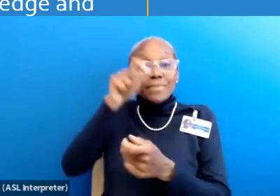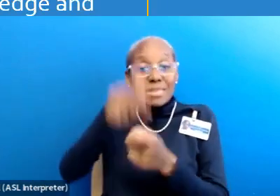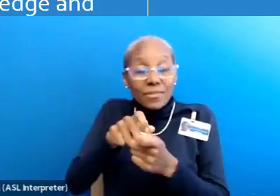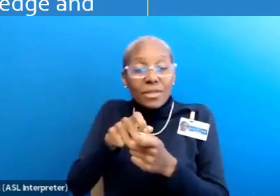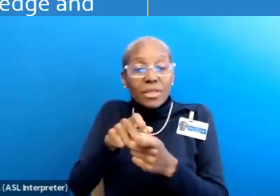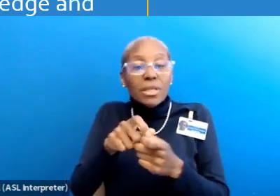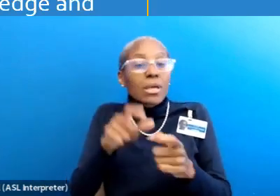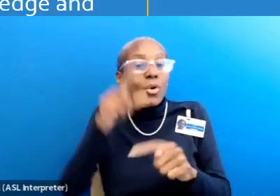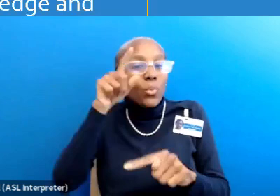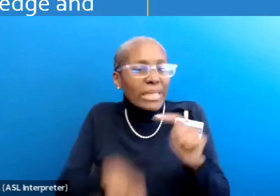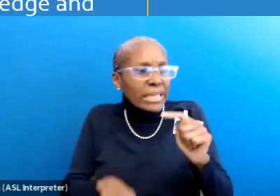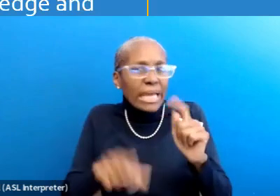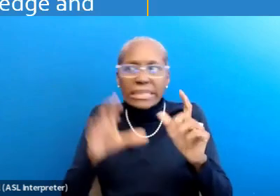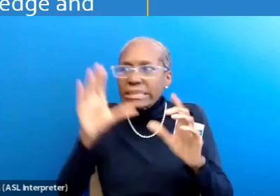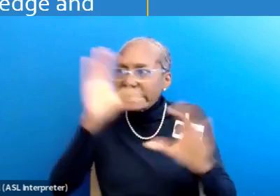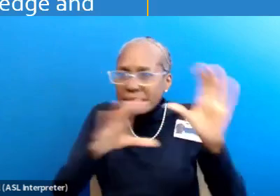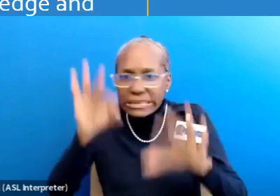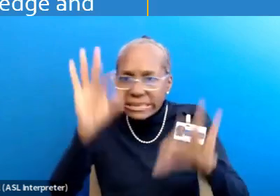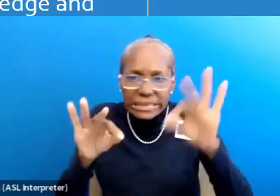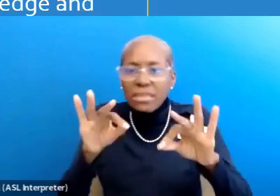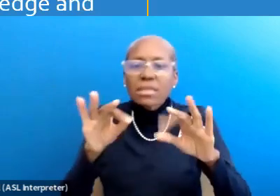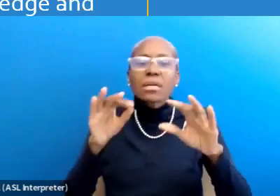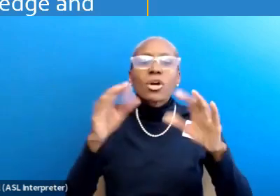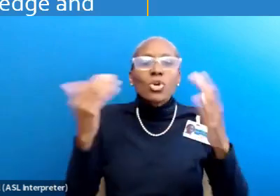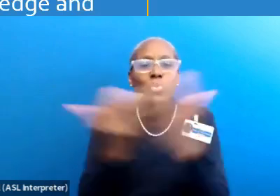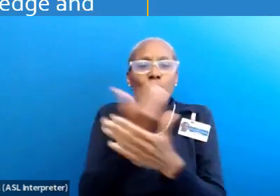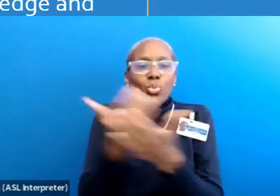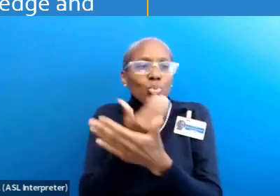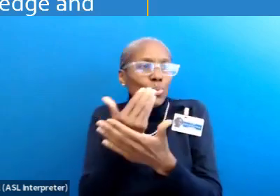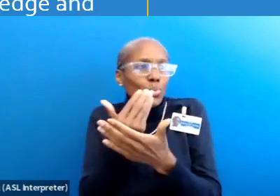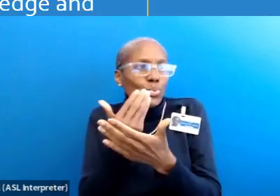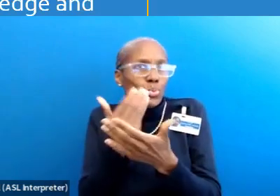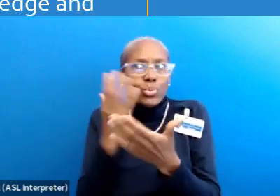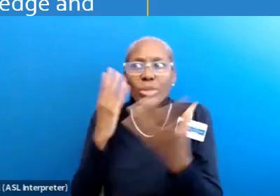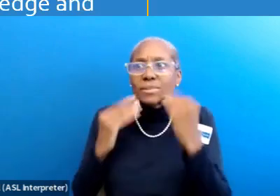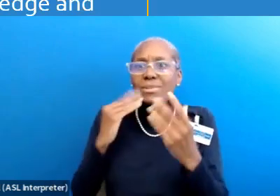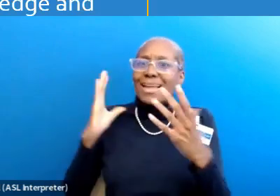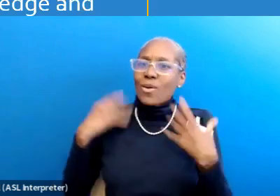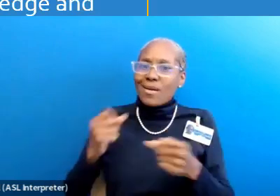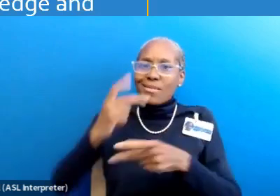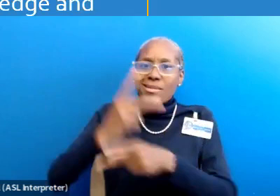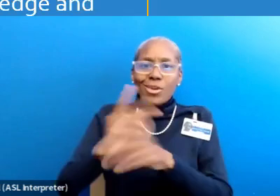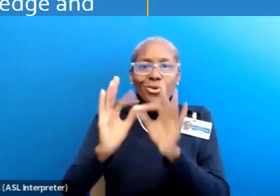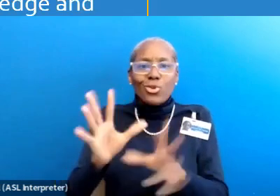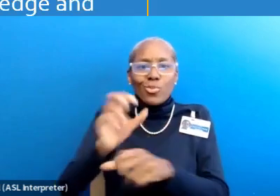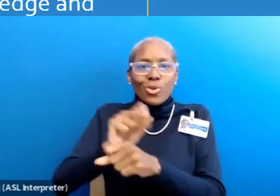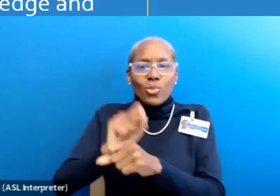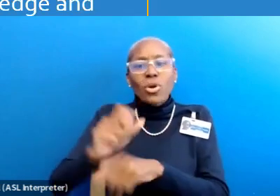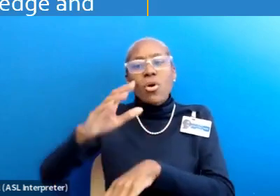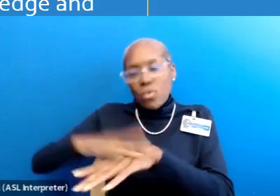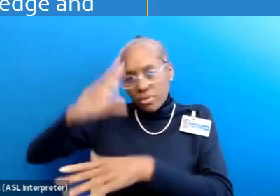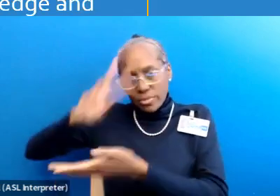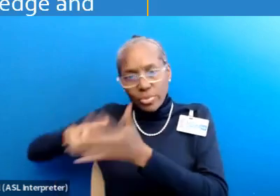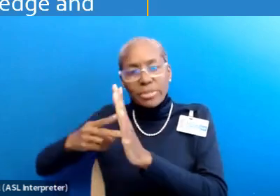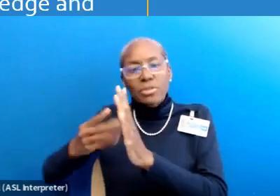we don't seek out. So let's keep seeking out new experiences in our healthcare interpreting work. Let's be deliberate about